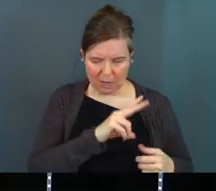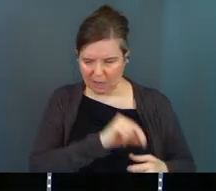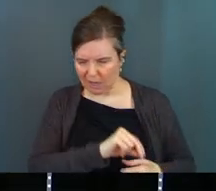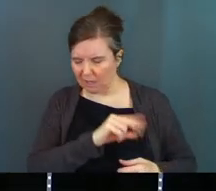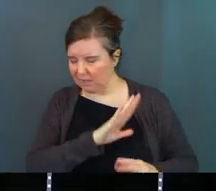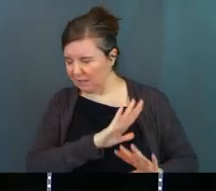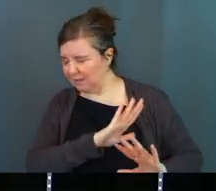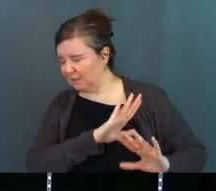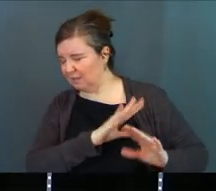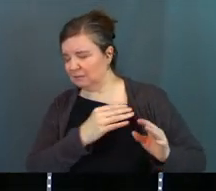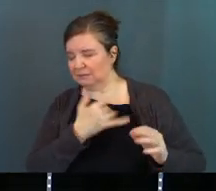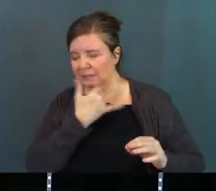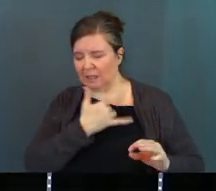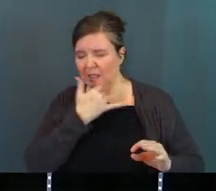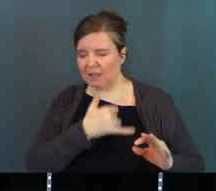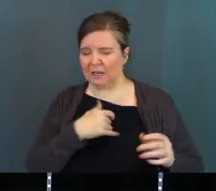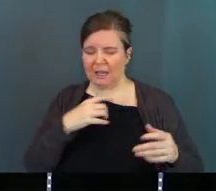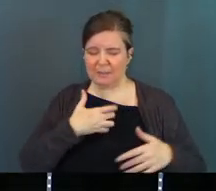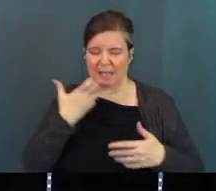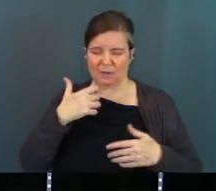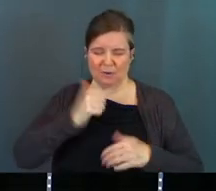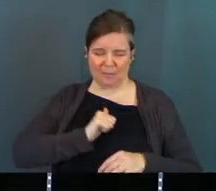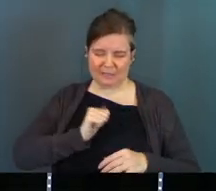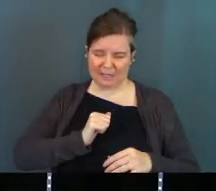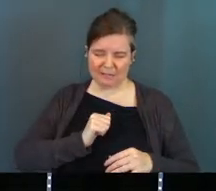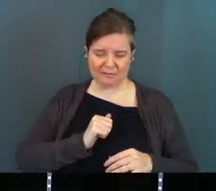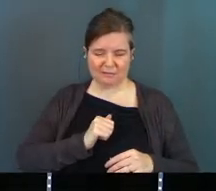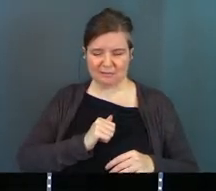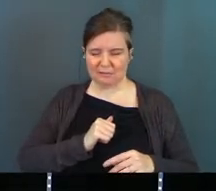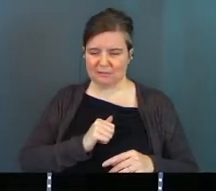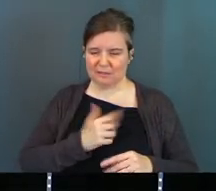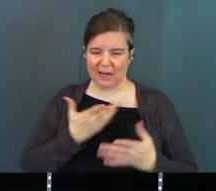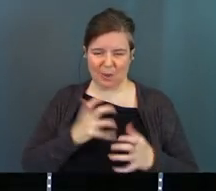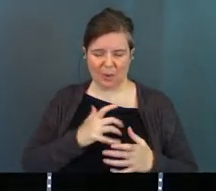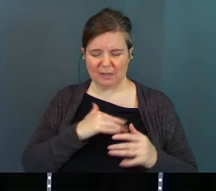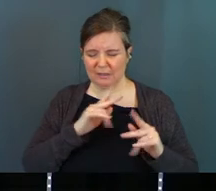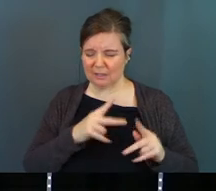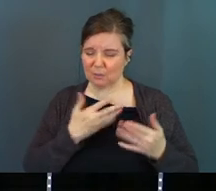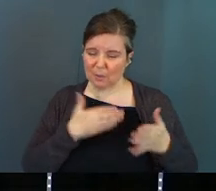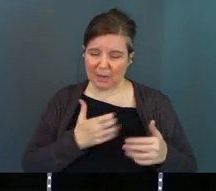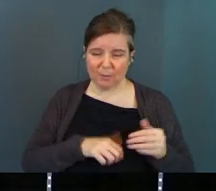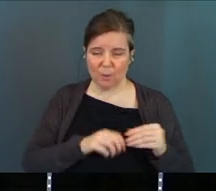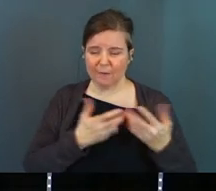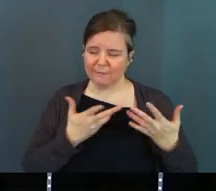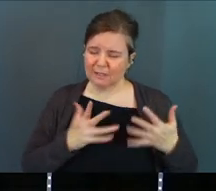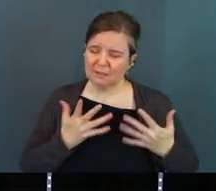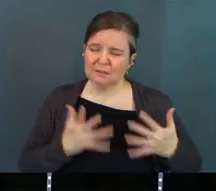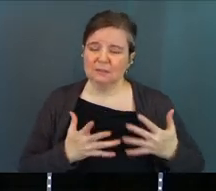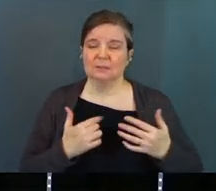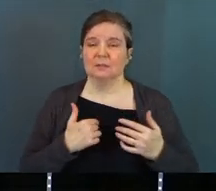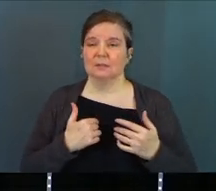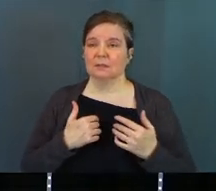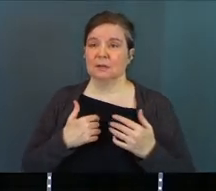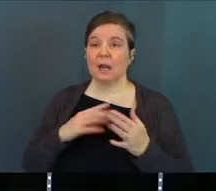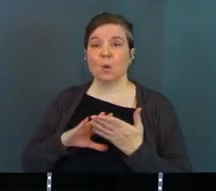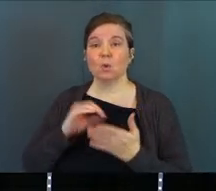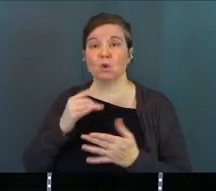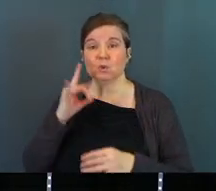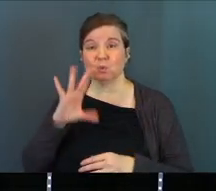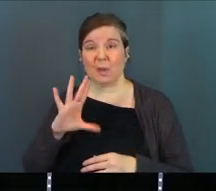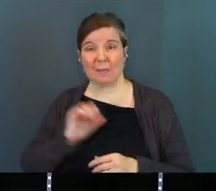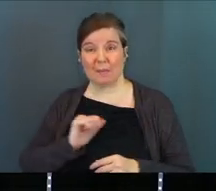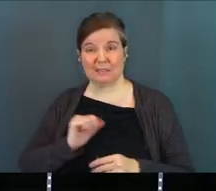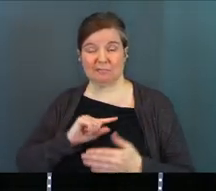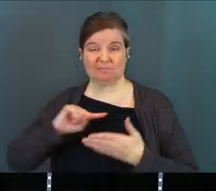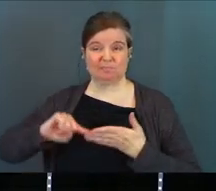I keep making the same mistake, and God, I'm angry at myself, and I don't want to be this person anymore. I don't want to be this way anymore, God, and I just, I was learning to hate